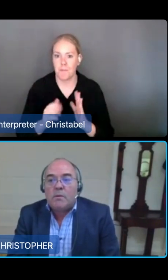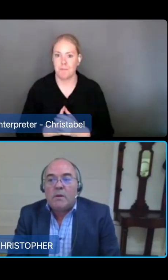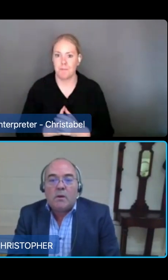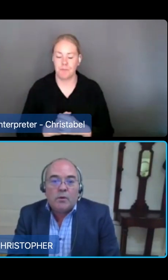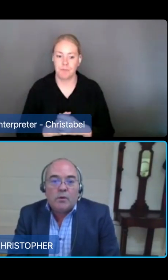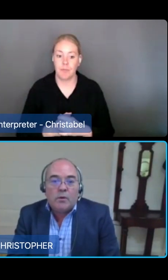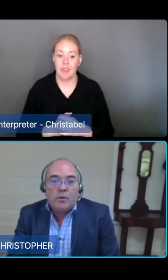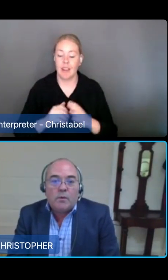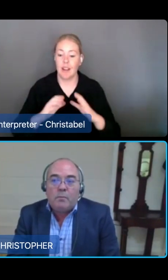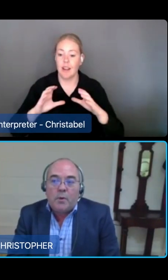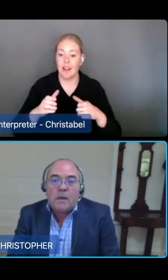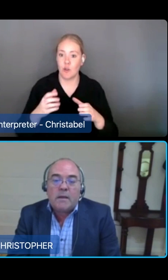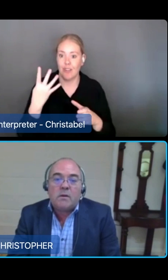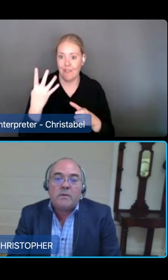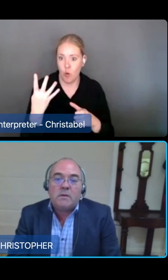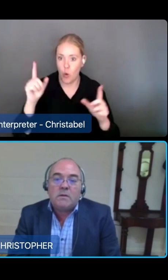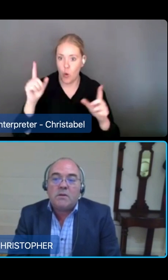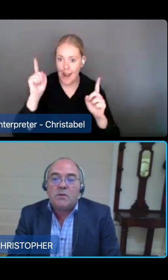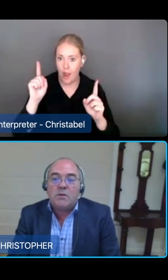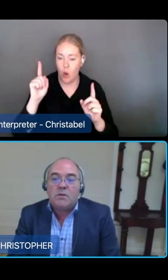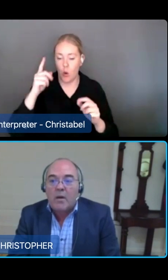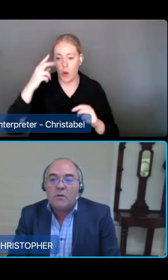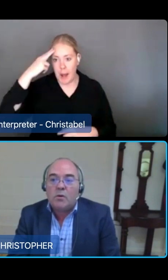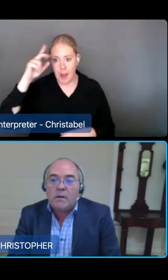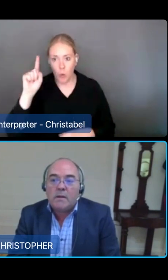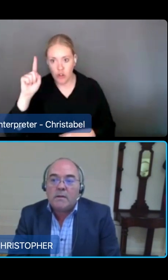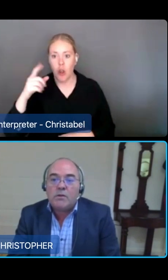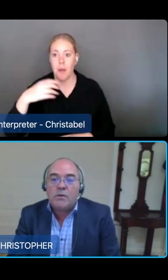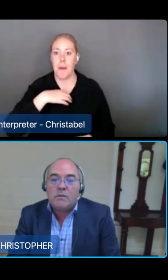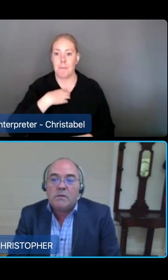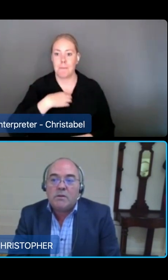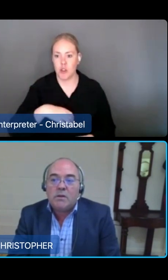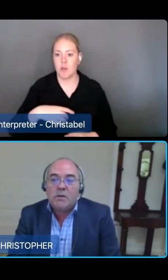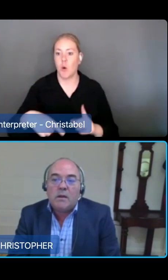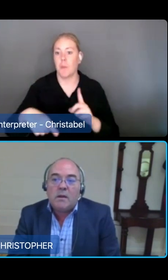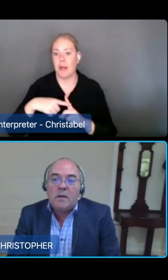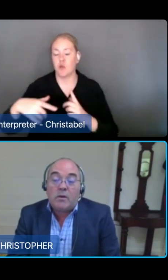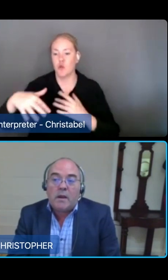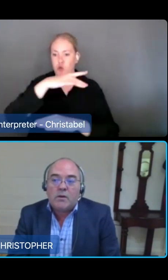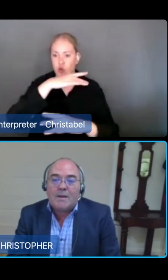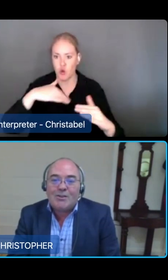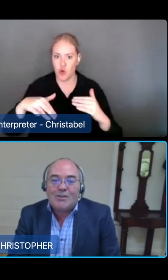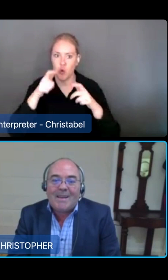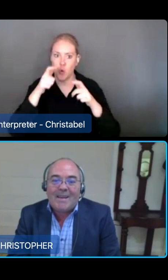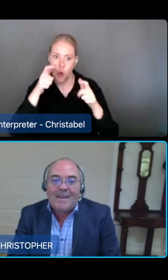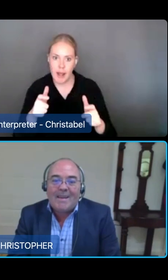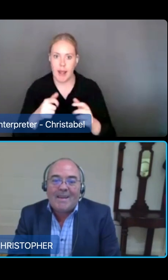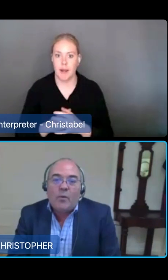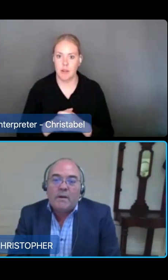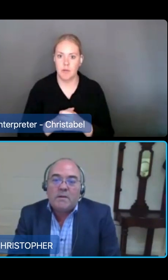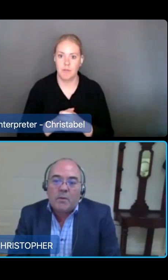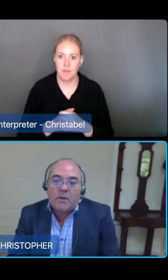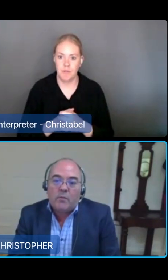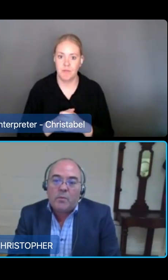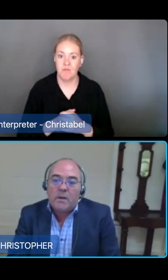This will include personal care services such as showering and toileting and transitioning, sorry, and transition care